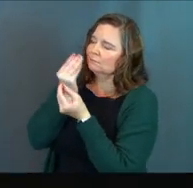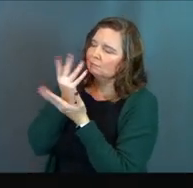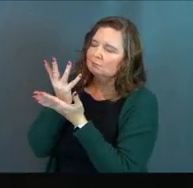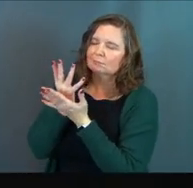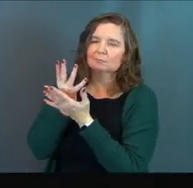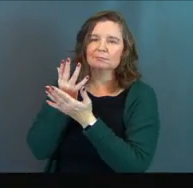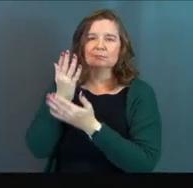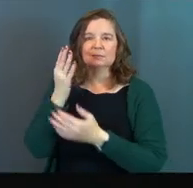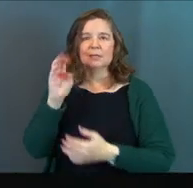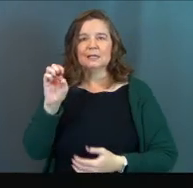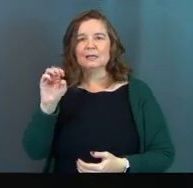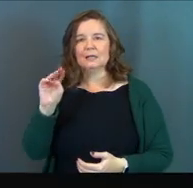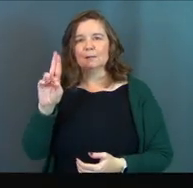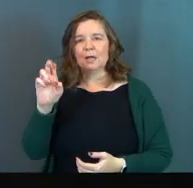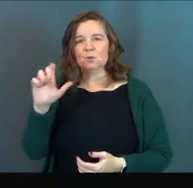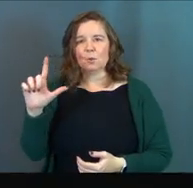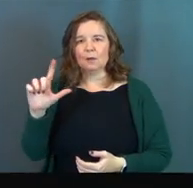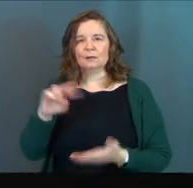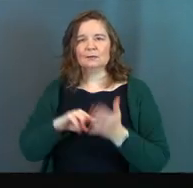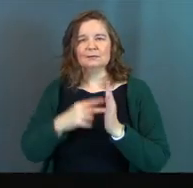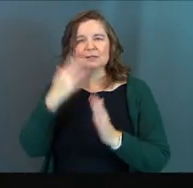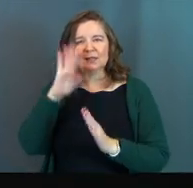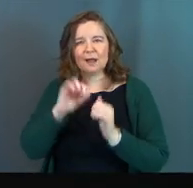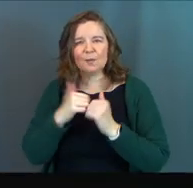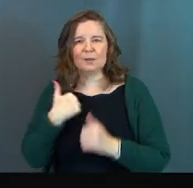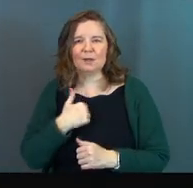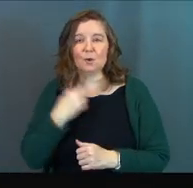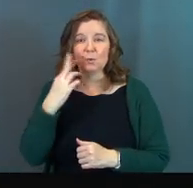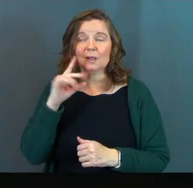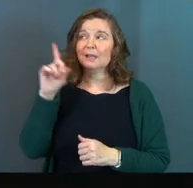Emmanuel realize he understands.